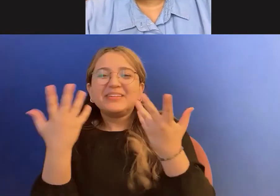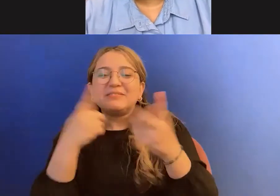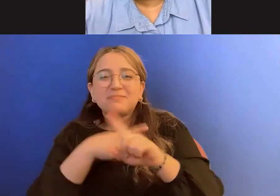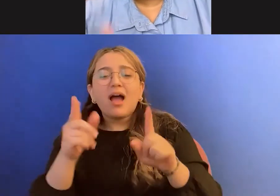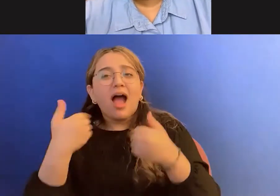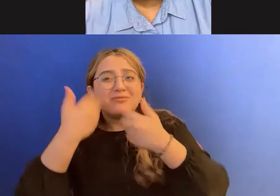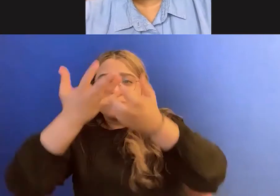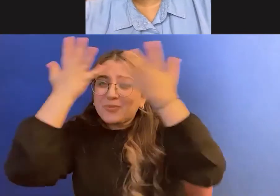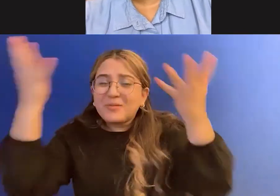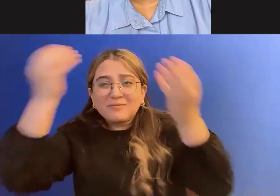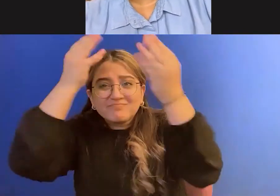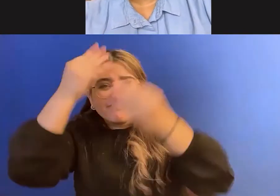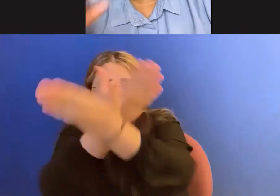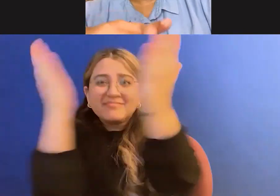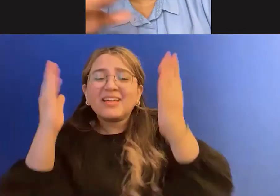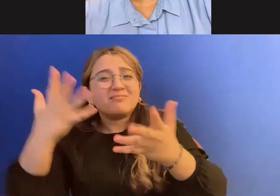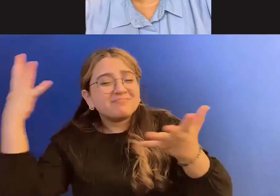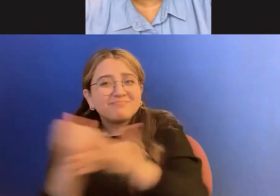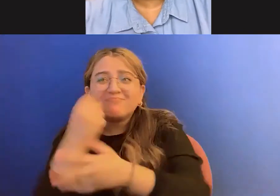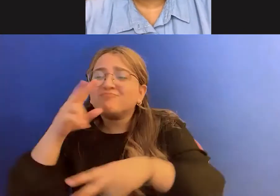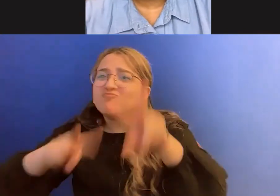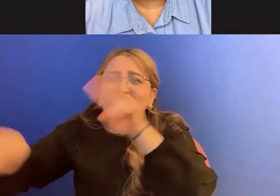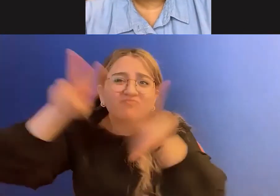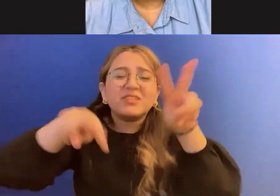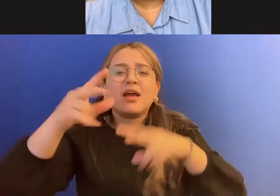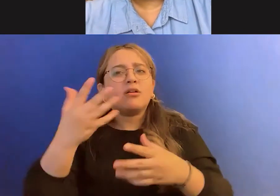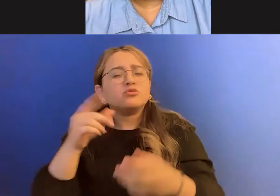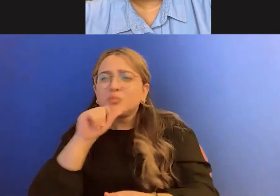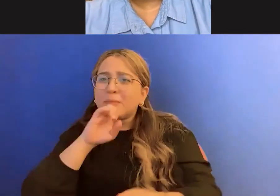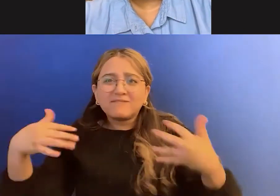don't, don't be shy with asking questions just like you're asking right now.